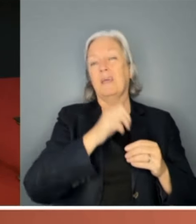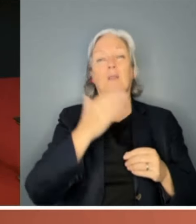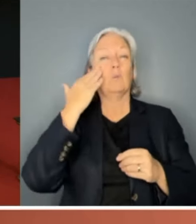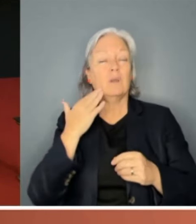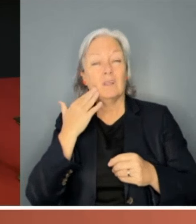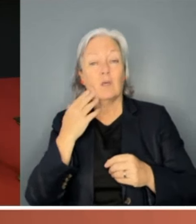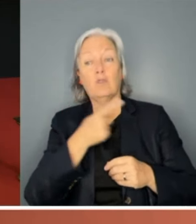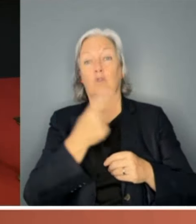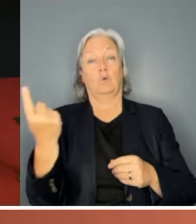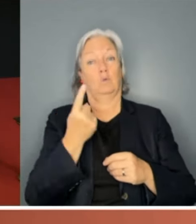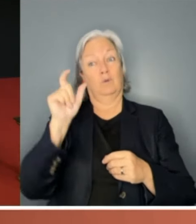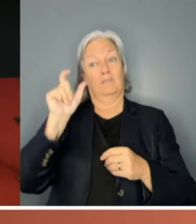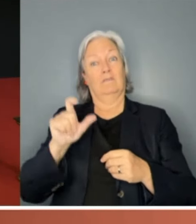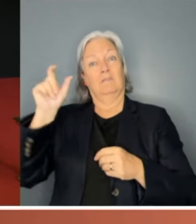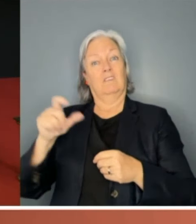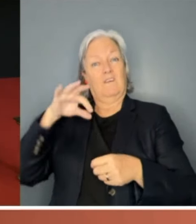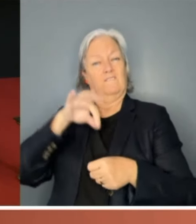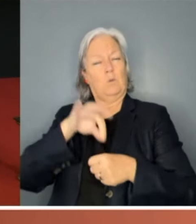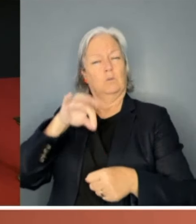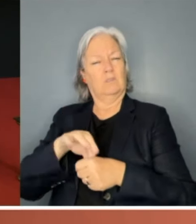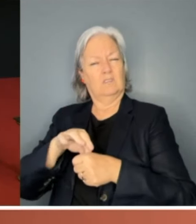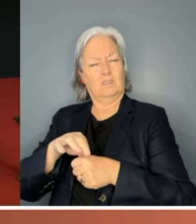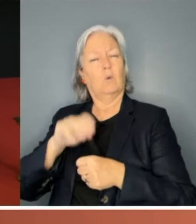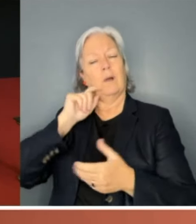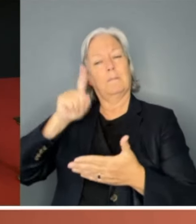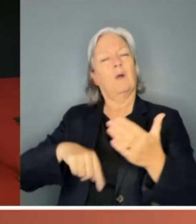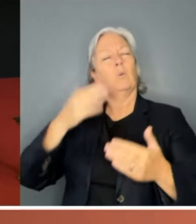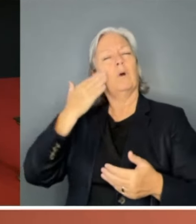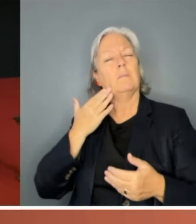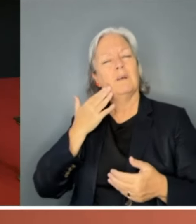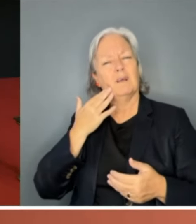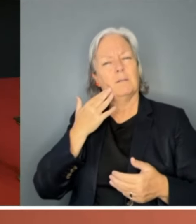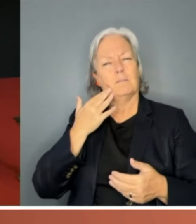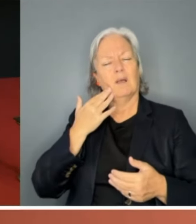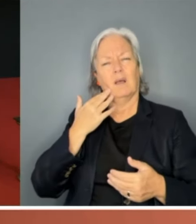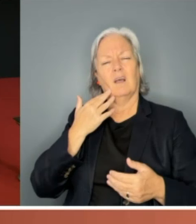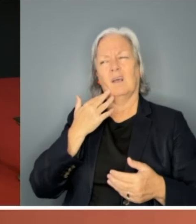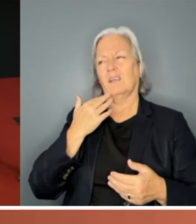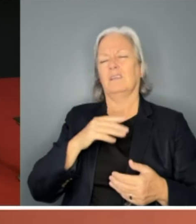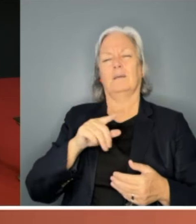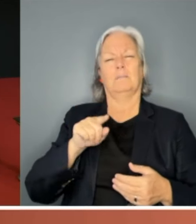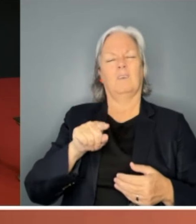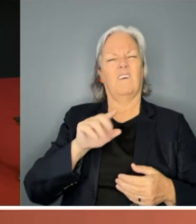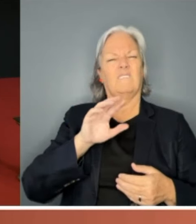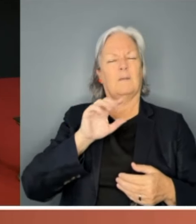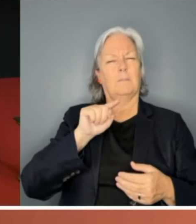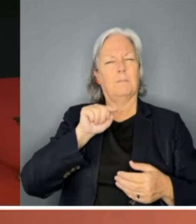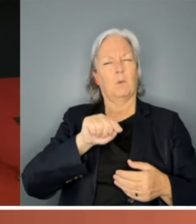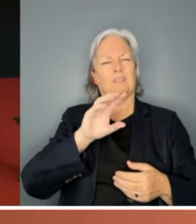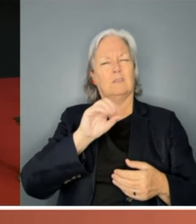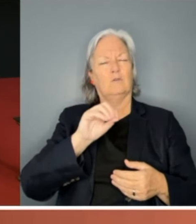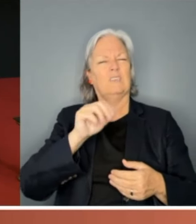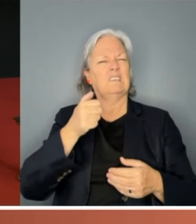actually penalised women by 0.06%. So women were voted against, even by other women.